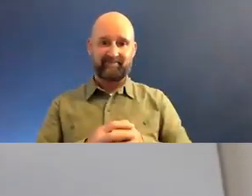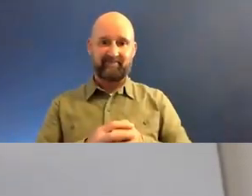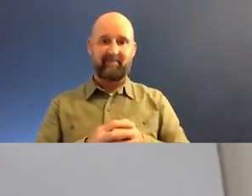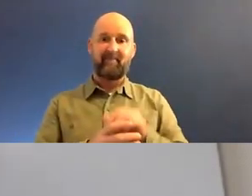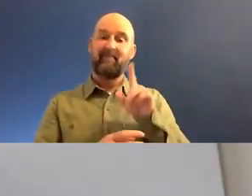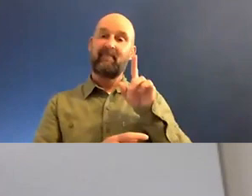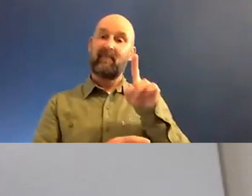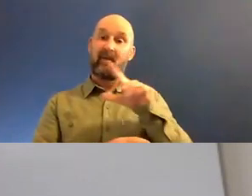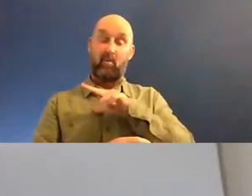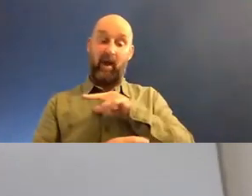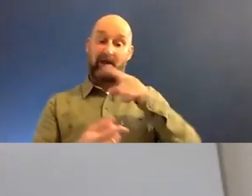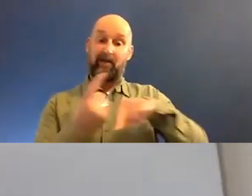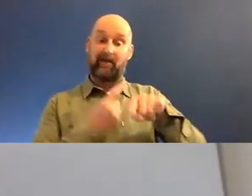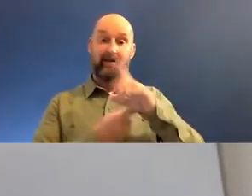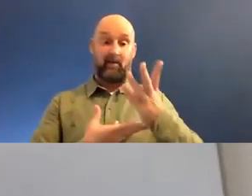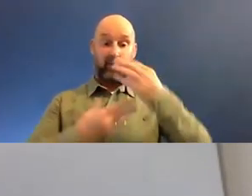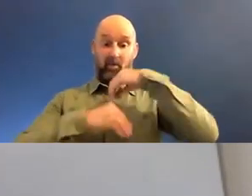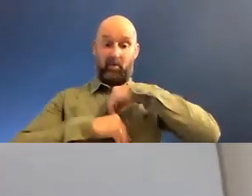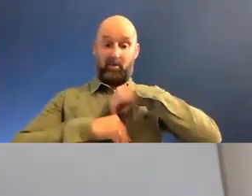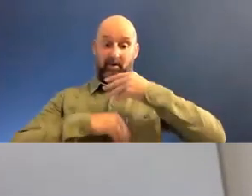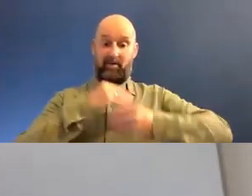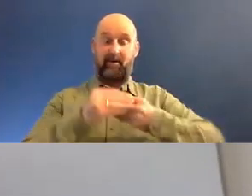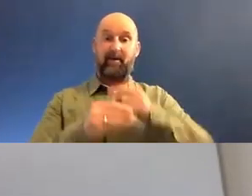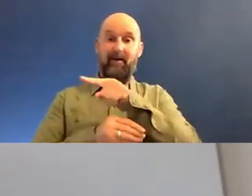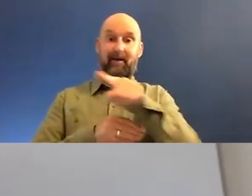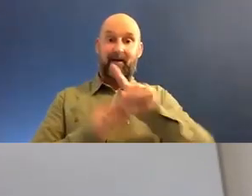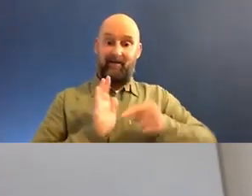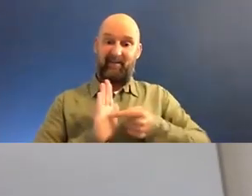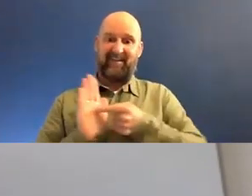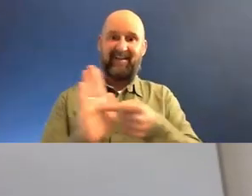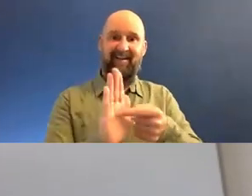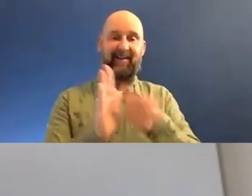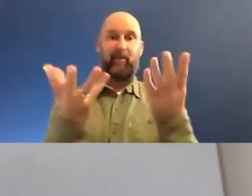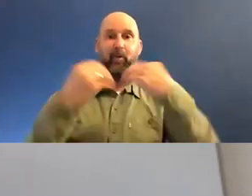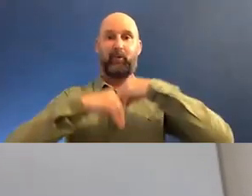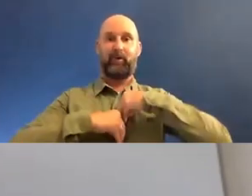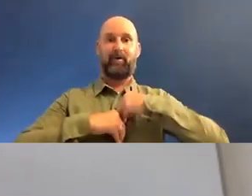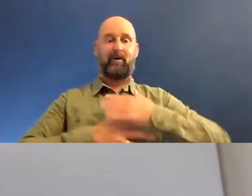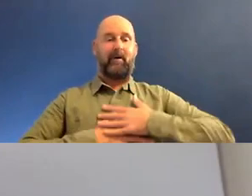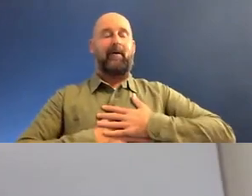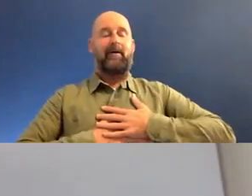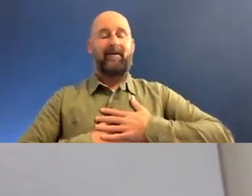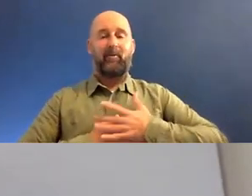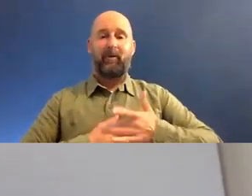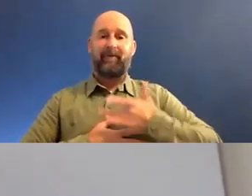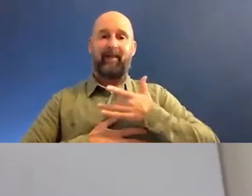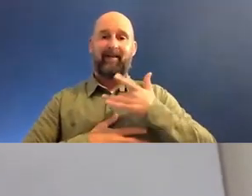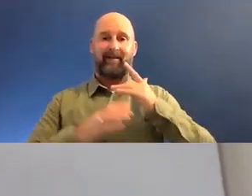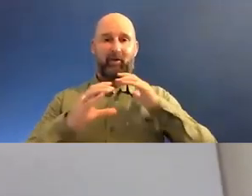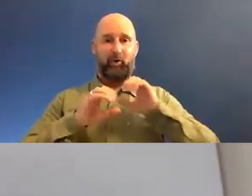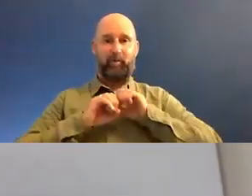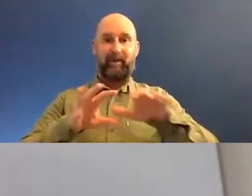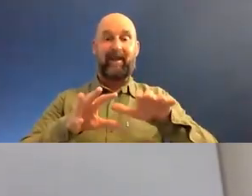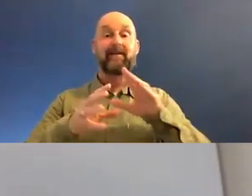of you into something that you hope will be received in its purest form. And in that sense, we'll be able to communicate and affect